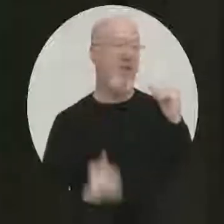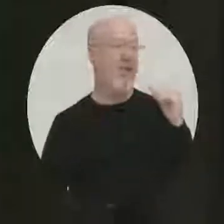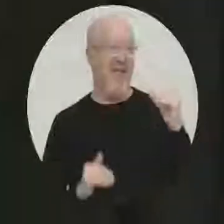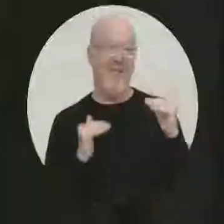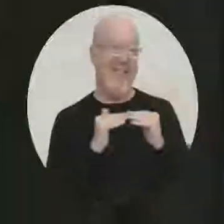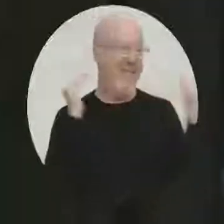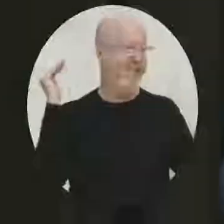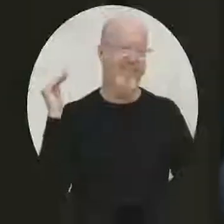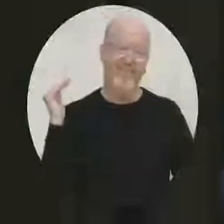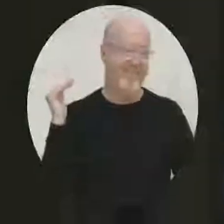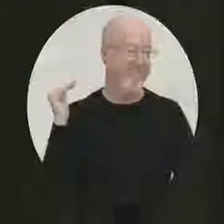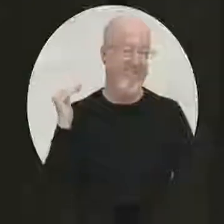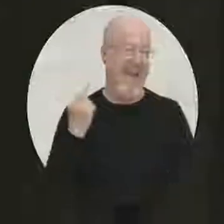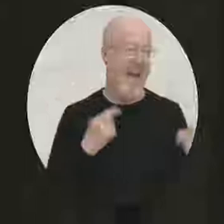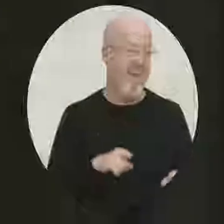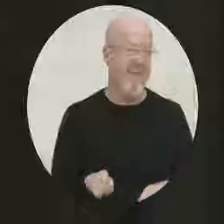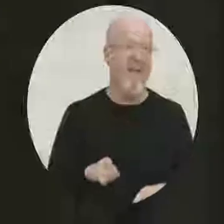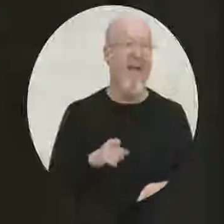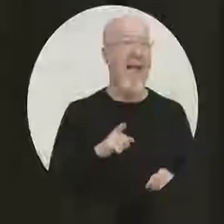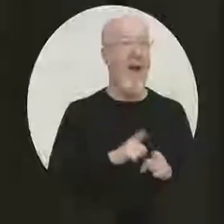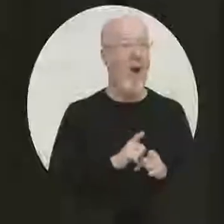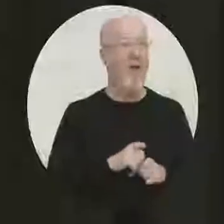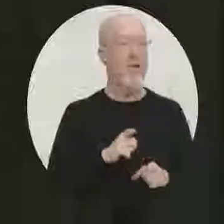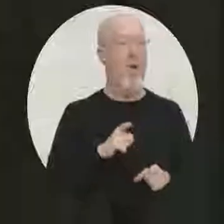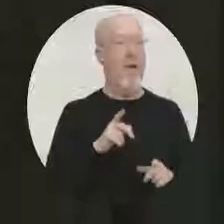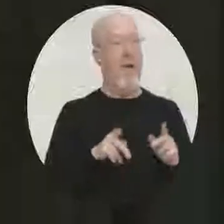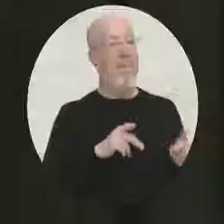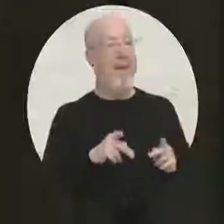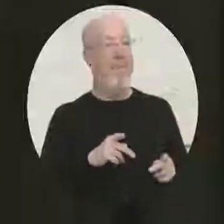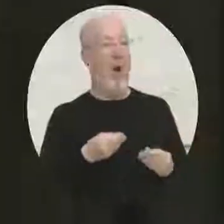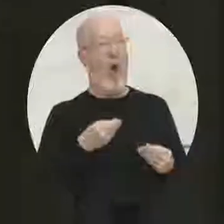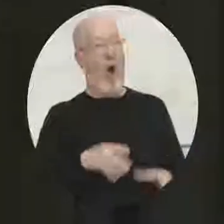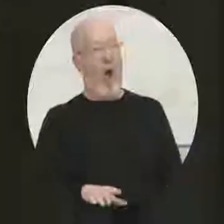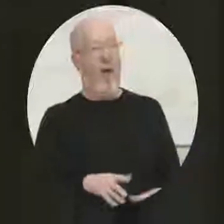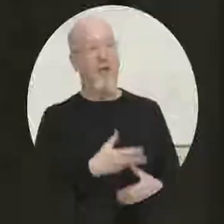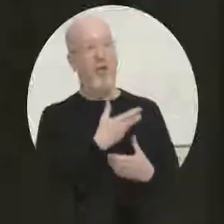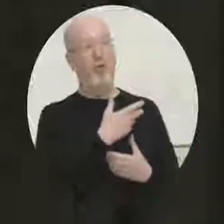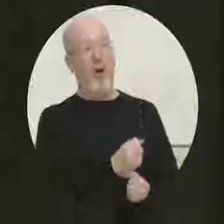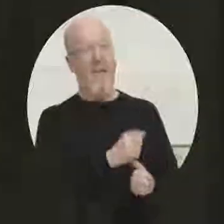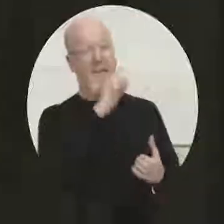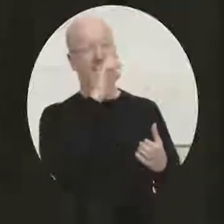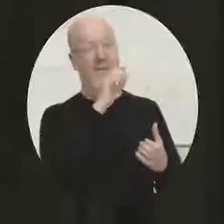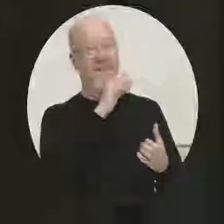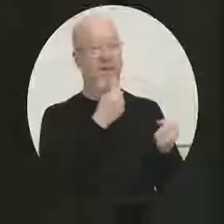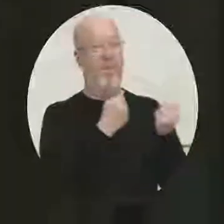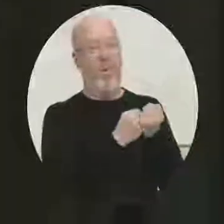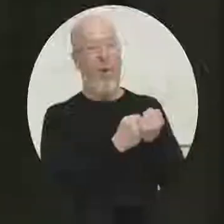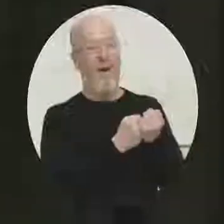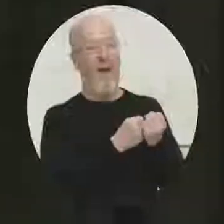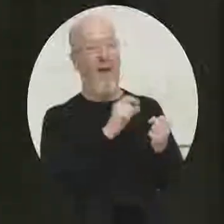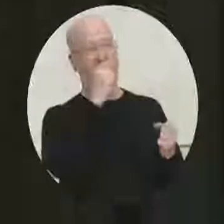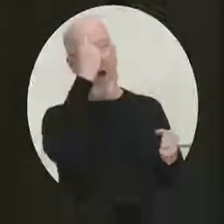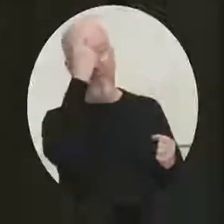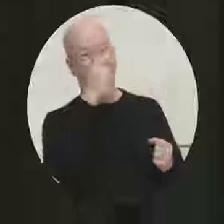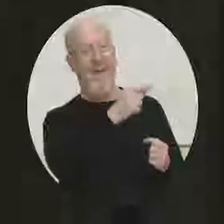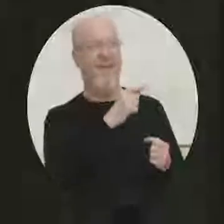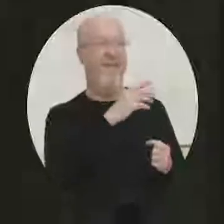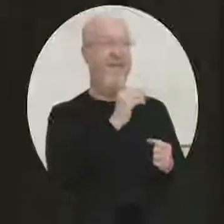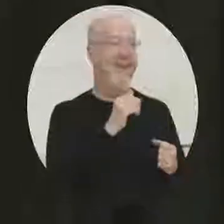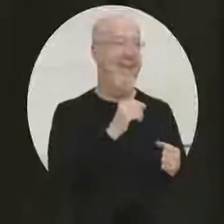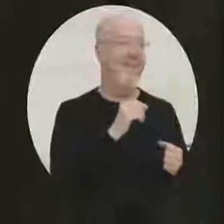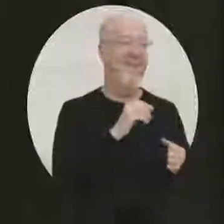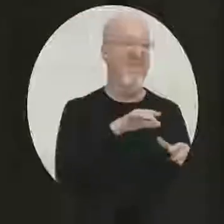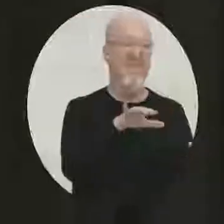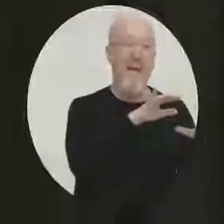is, is that we lost credibility at that moment. And we've been working, I think, aggressively, in many cases